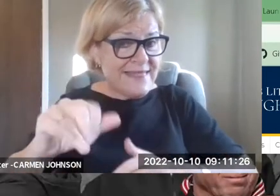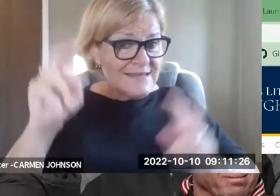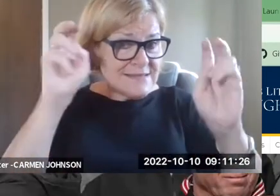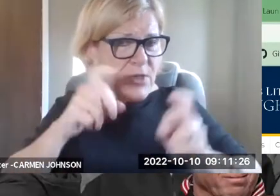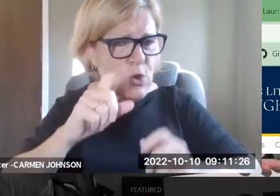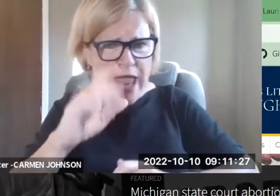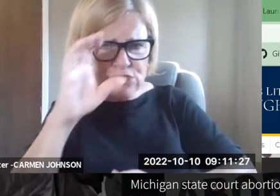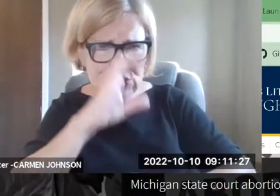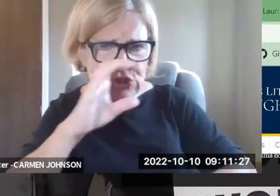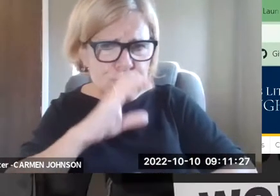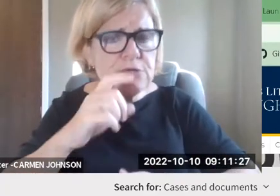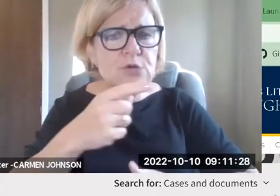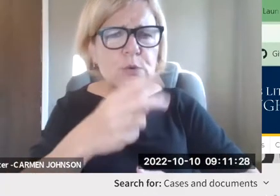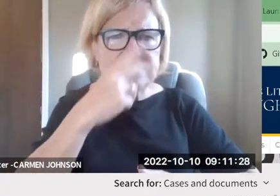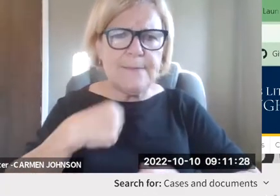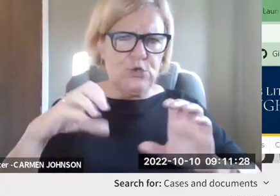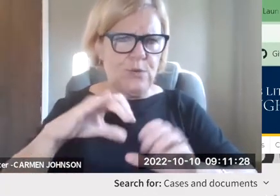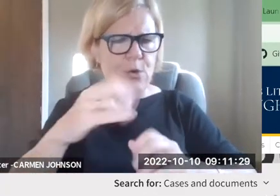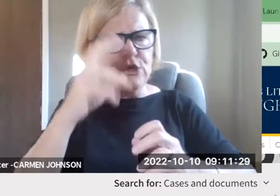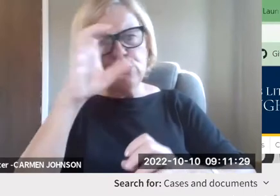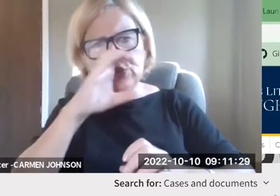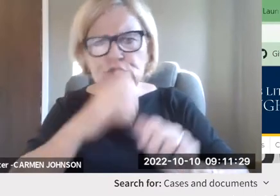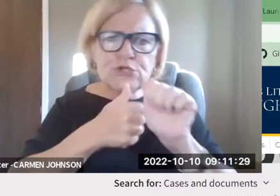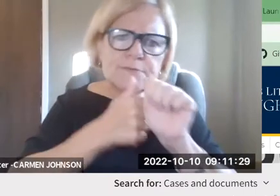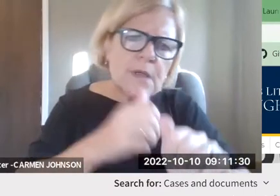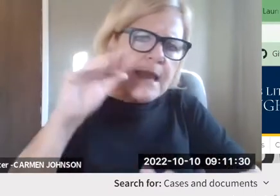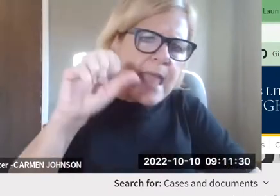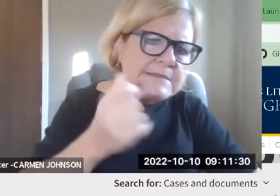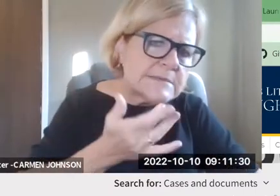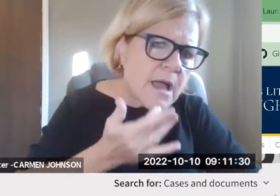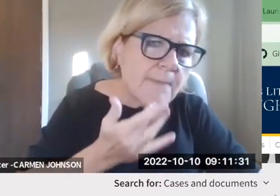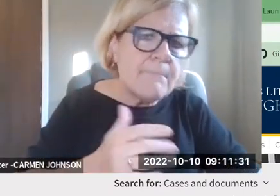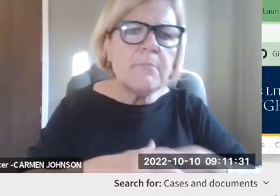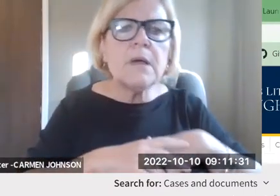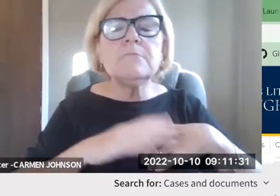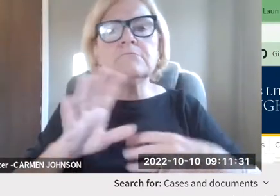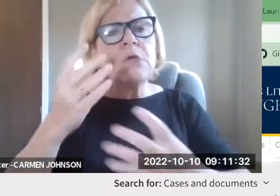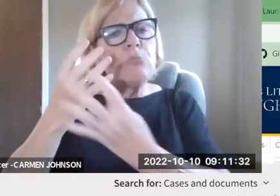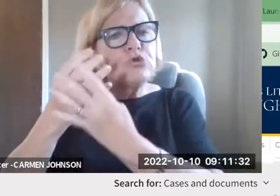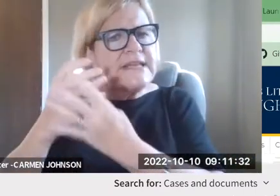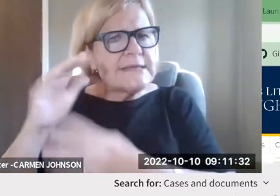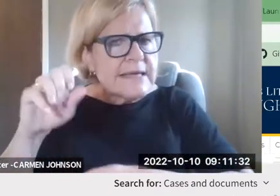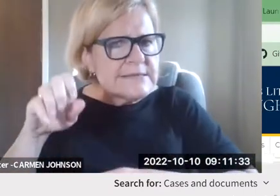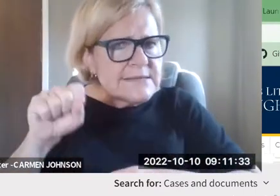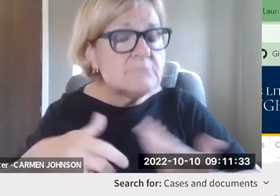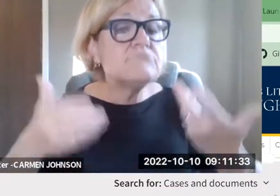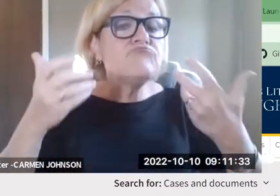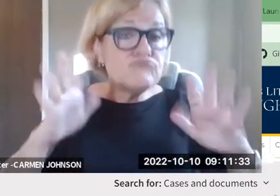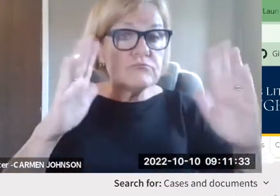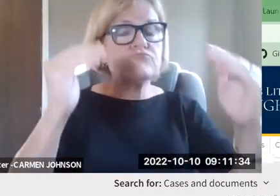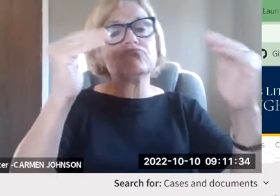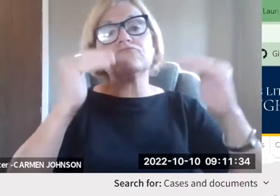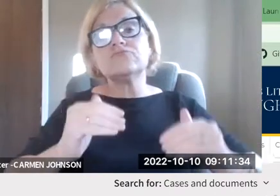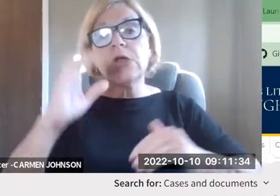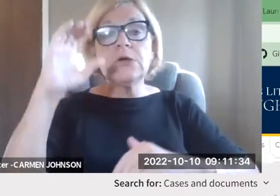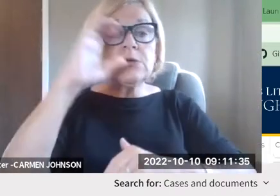The clearinghouse is very searchable. So if you got interested in this or any other topic, you can search as you can see me doing, you can